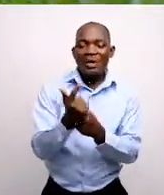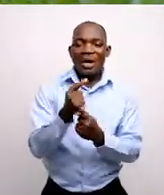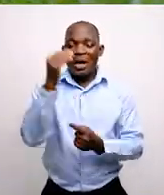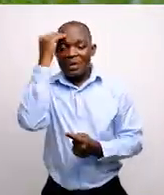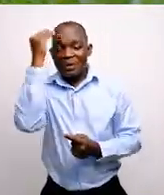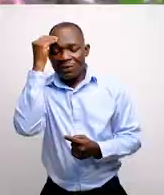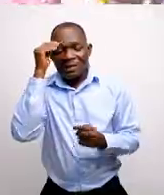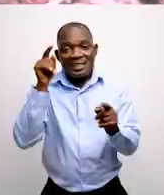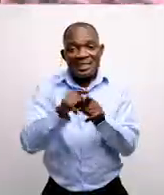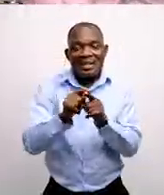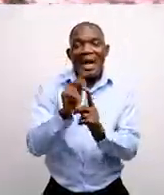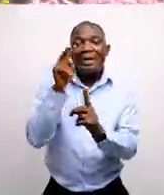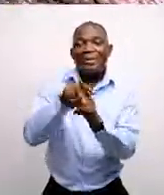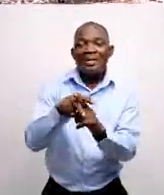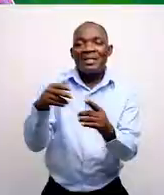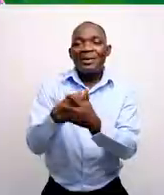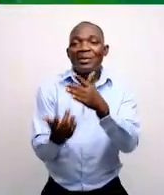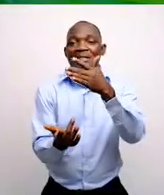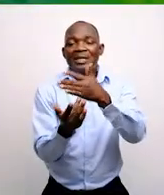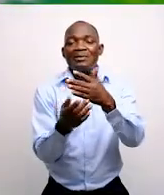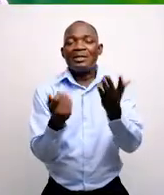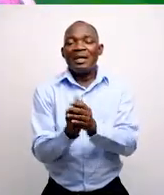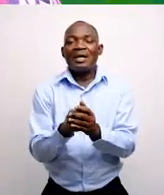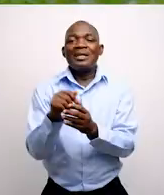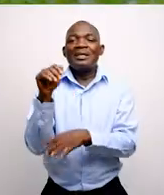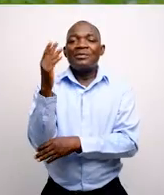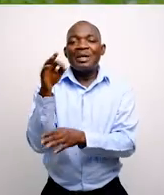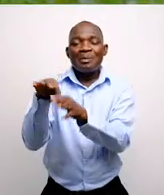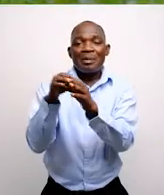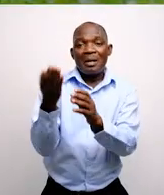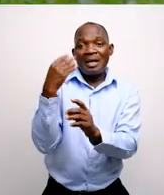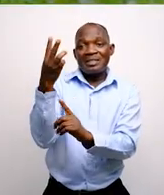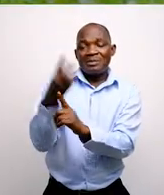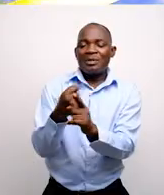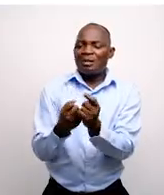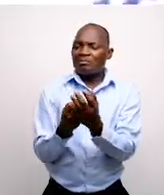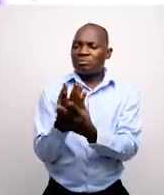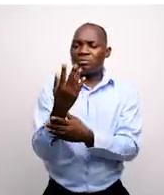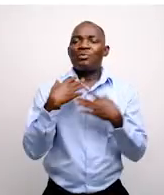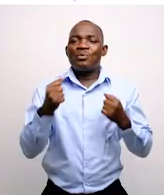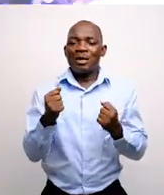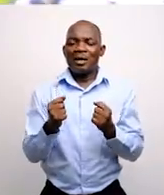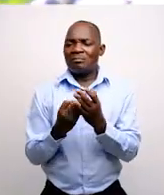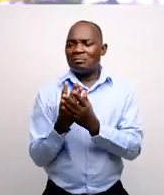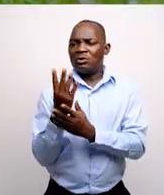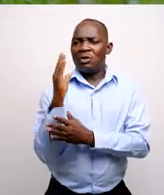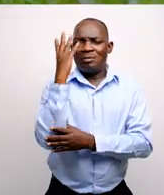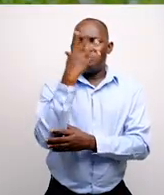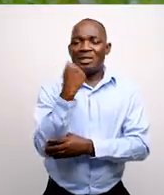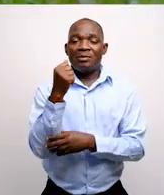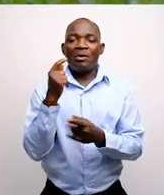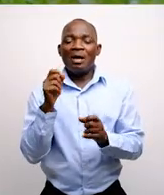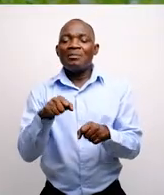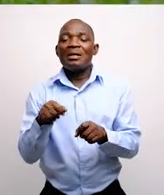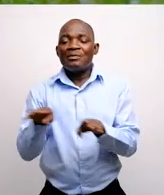use of indigenous knowledge and application of technologies, the trees we planted six months ago are doing so well and have